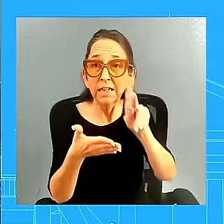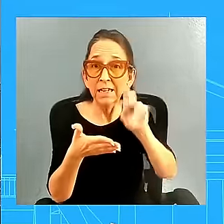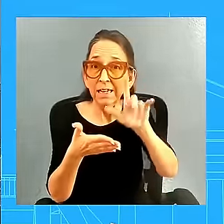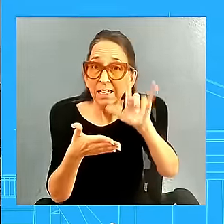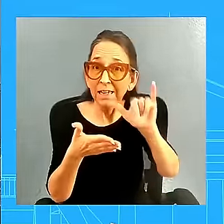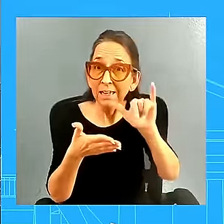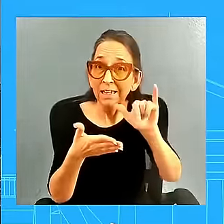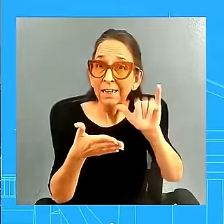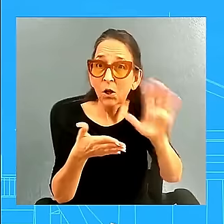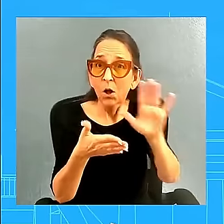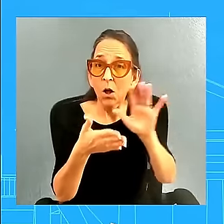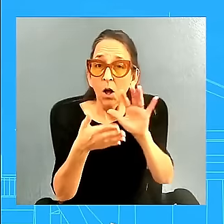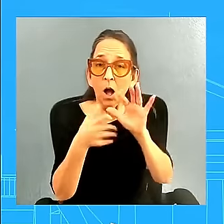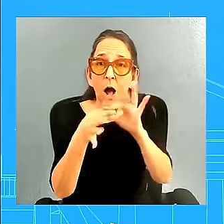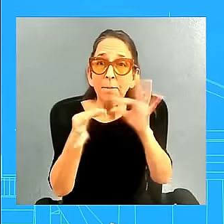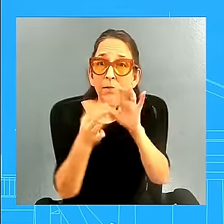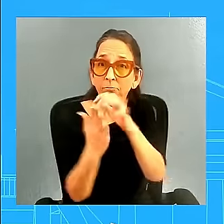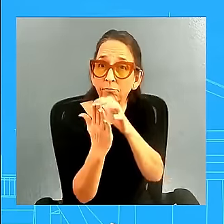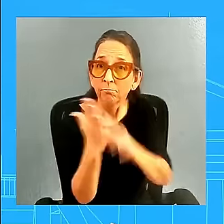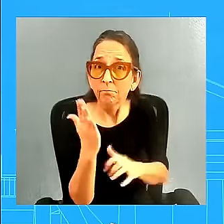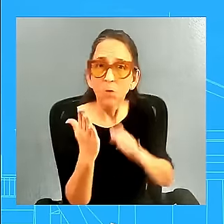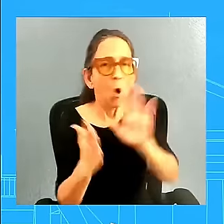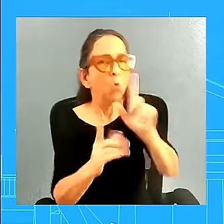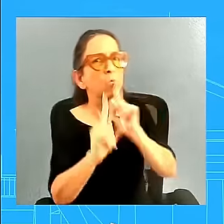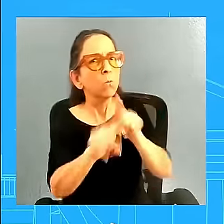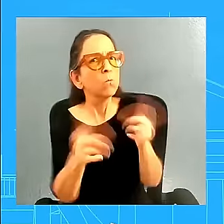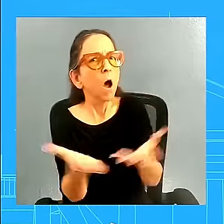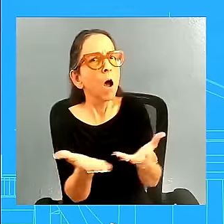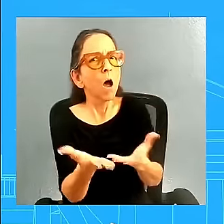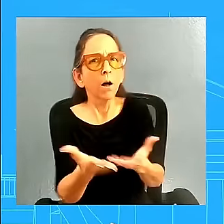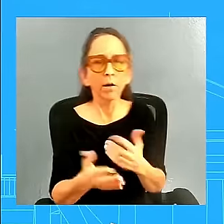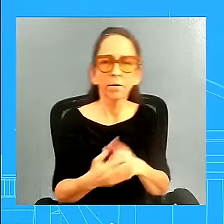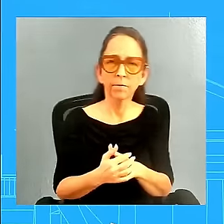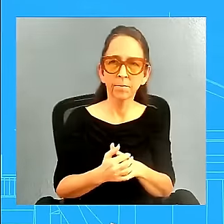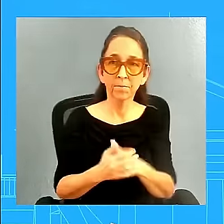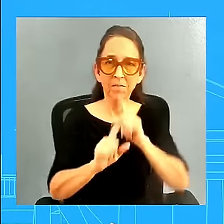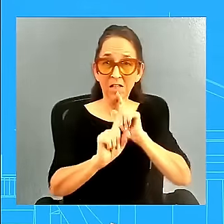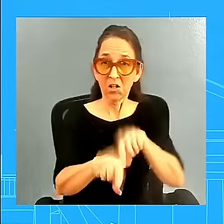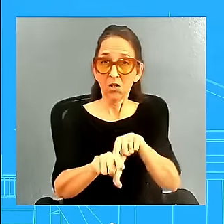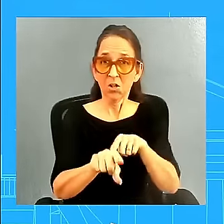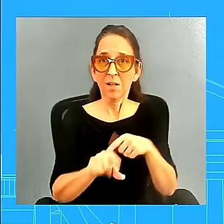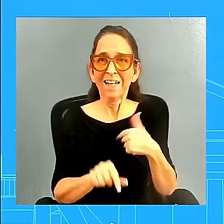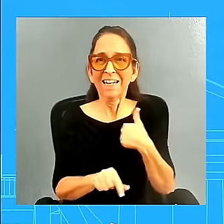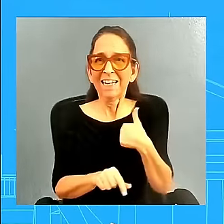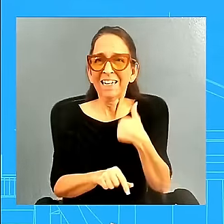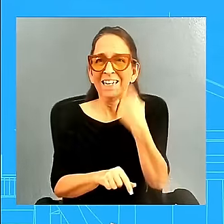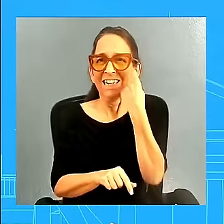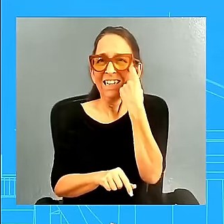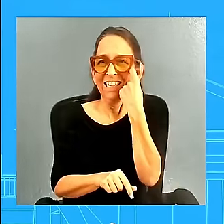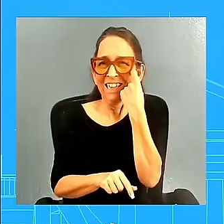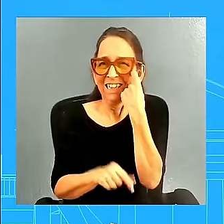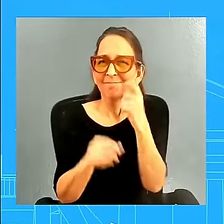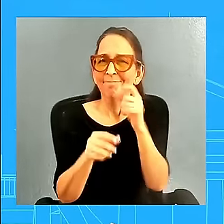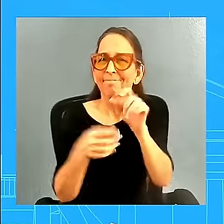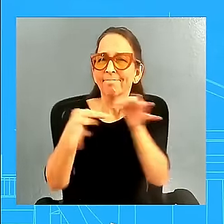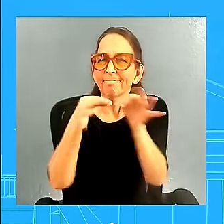I mean, look, I just gave a really good, I think a good sense of what the president has said